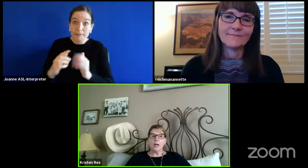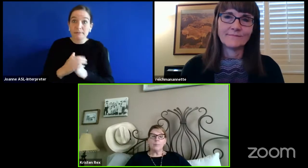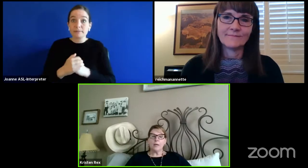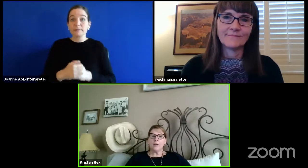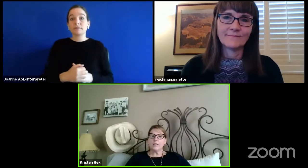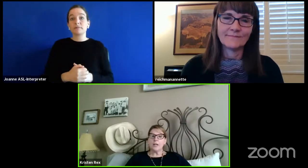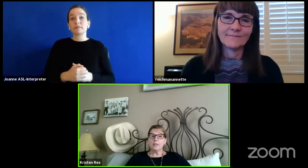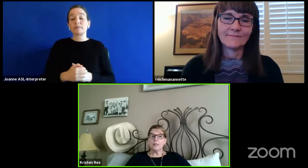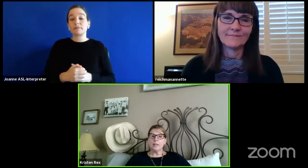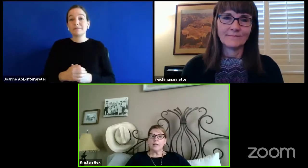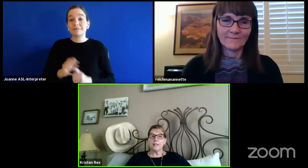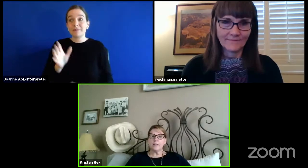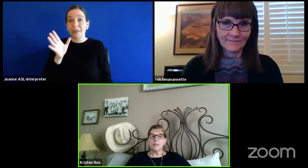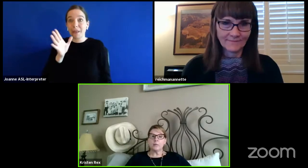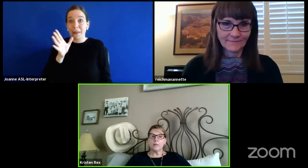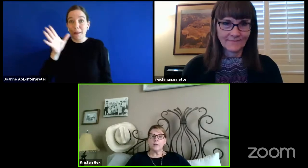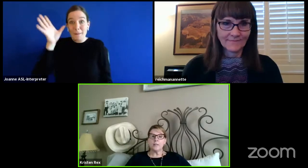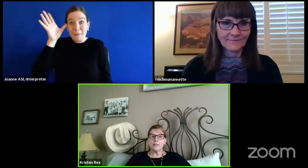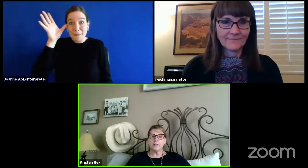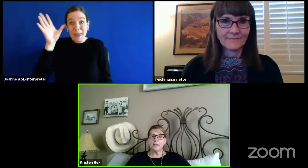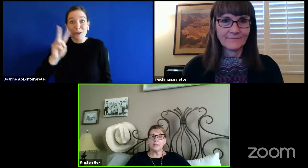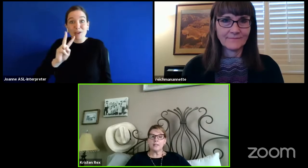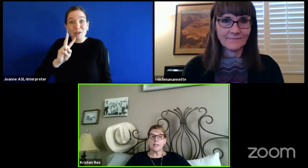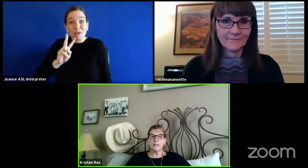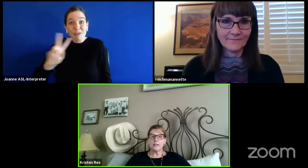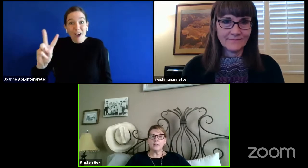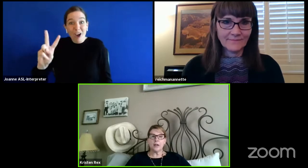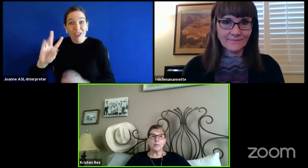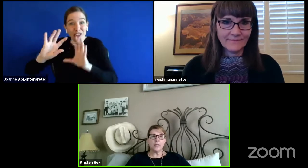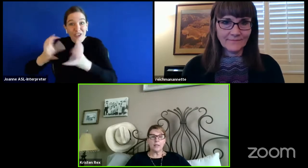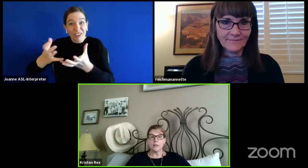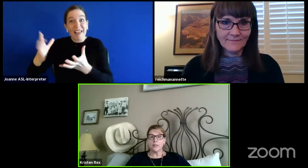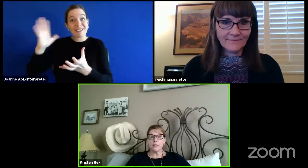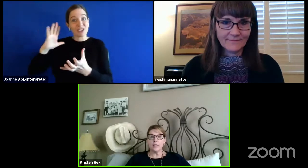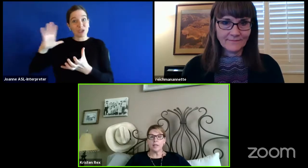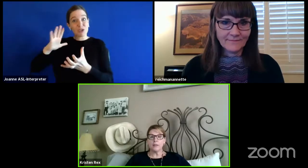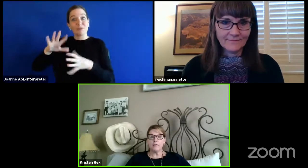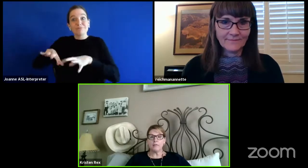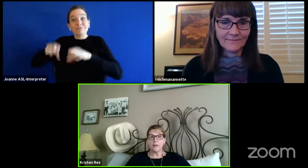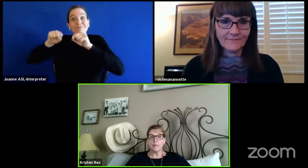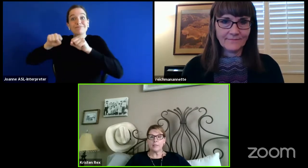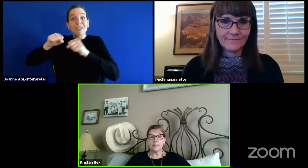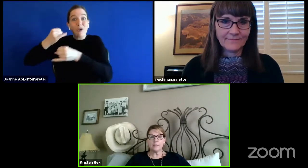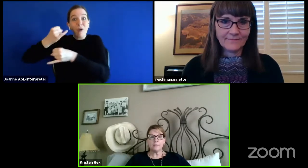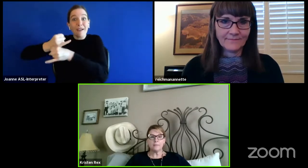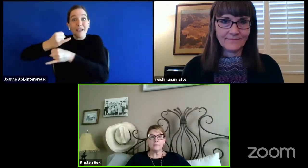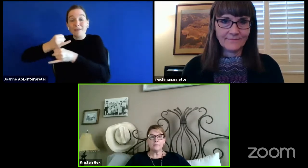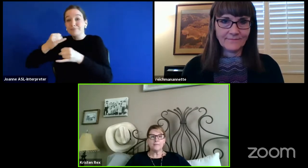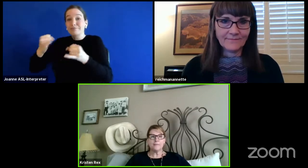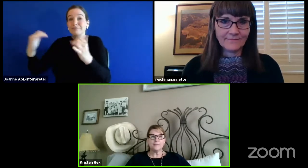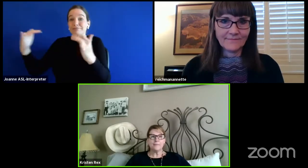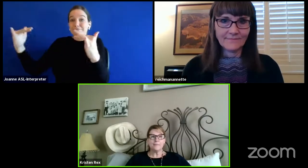Our parent-toddler classes that were once held on site are now being held online for families.